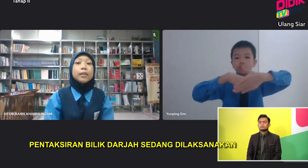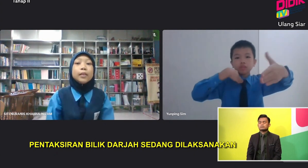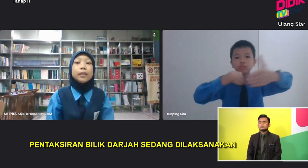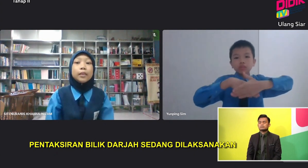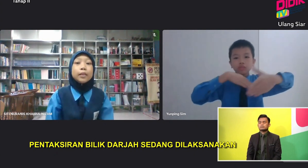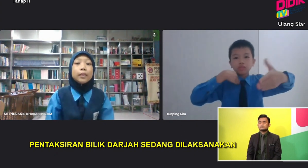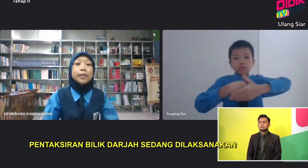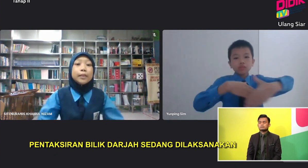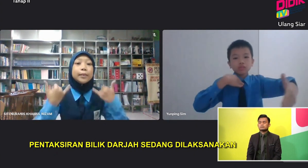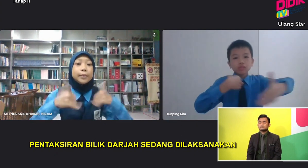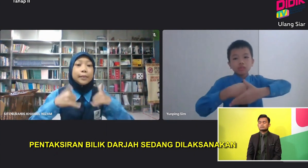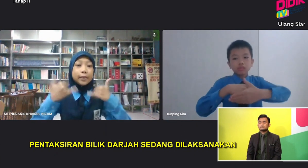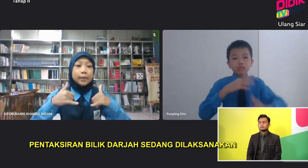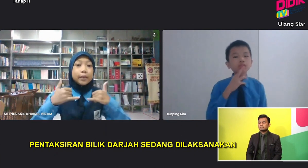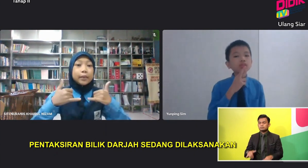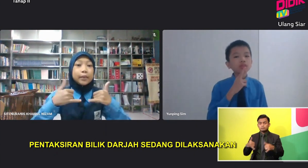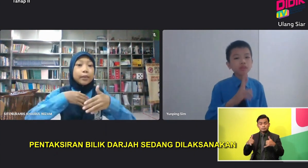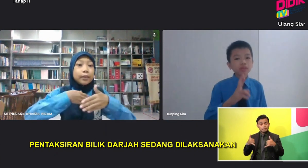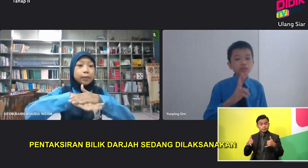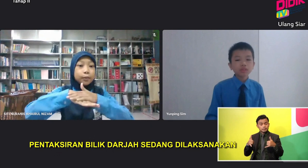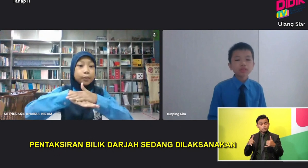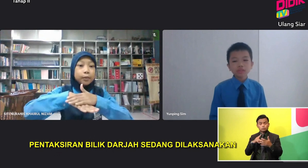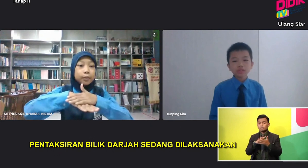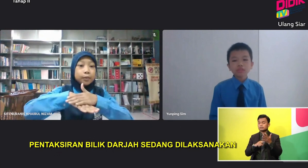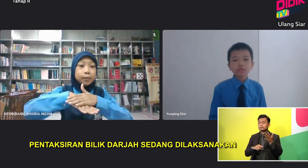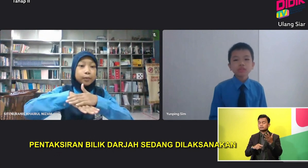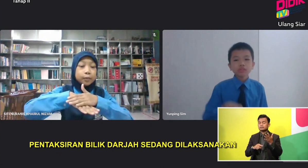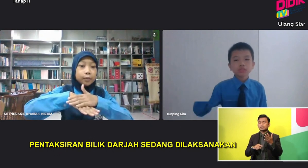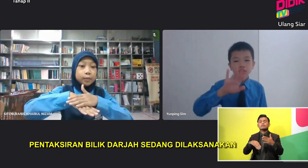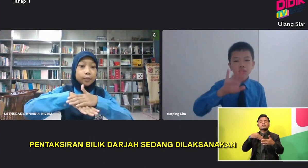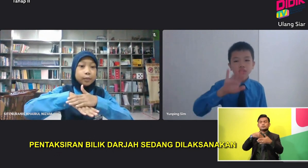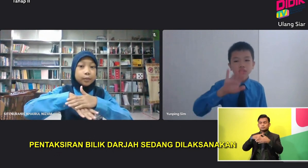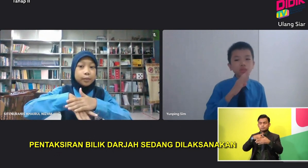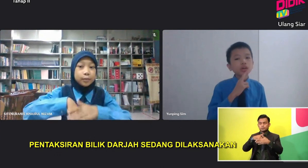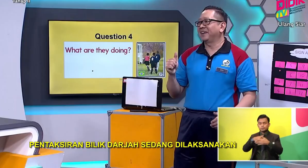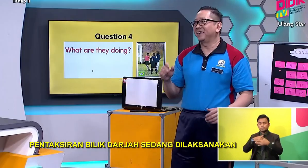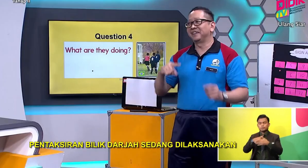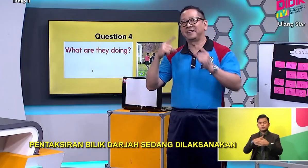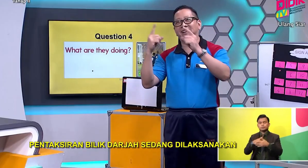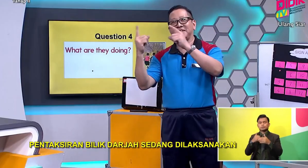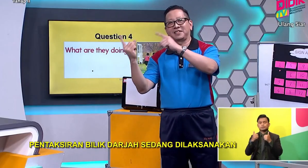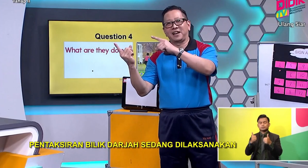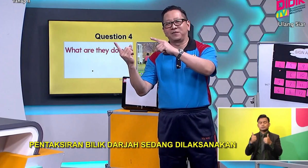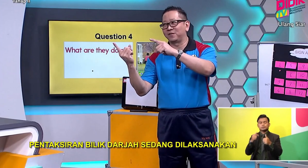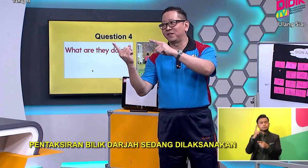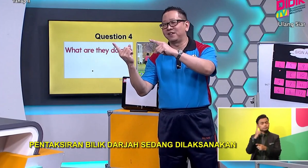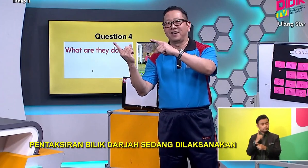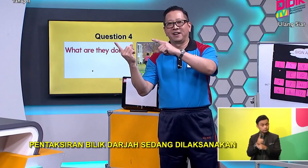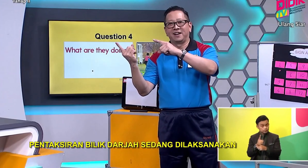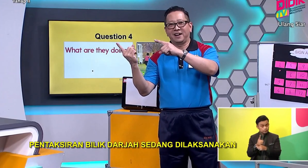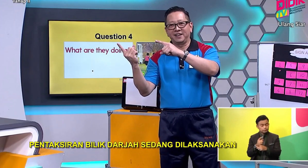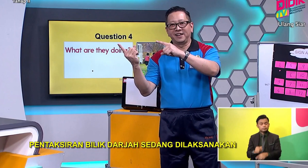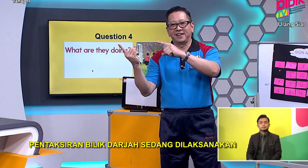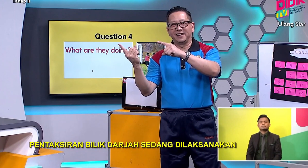Yes Playing what? Playing what? Football Great Another star for